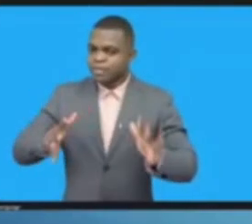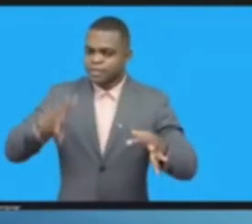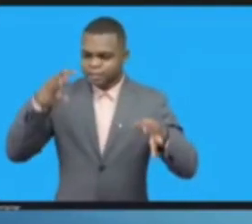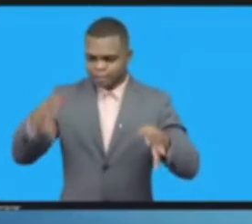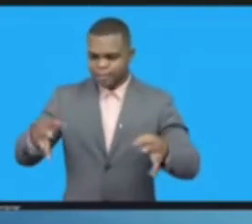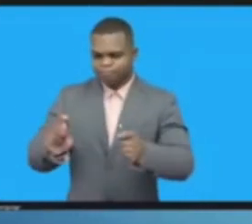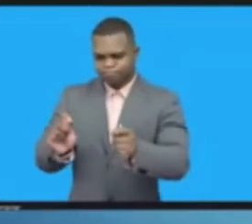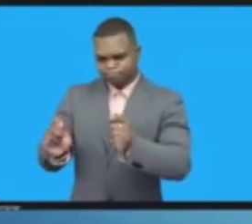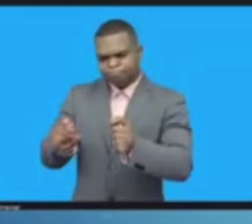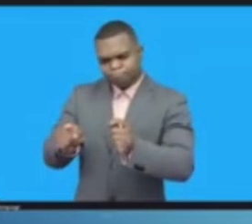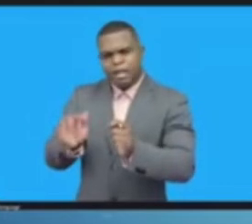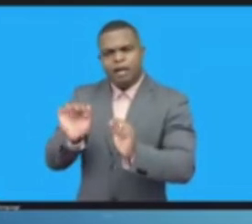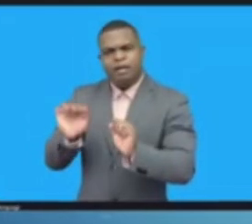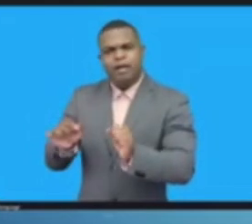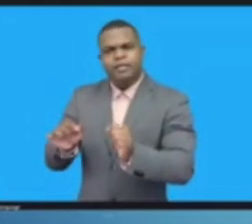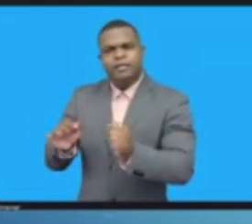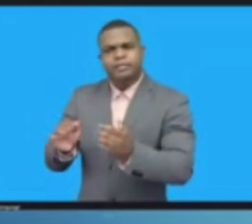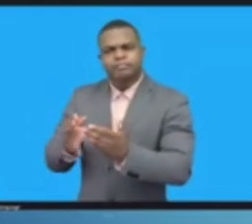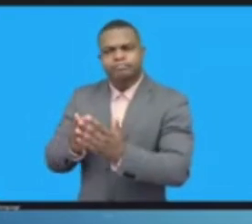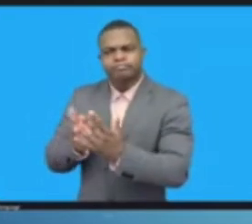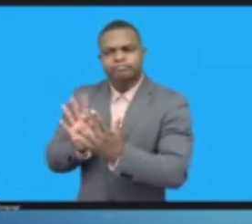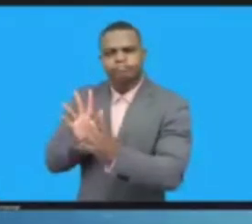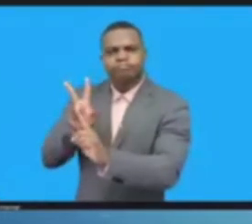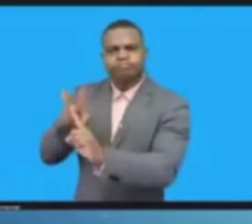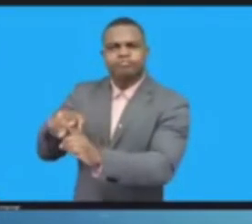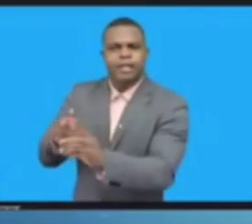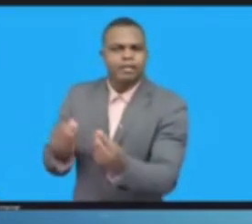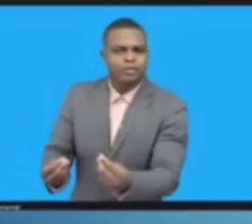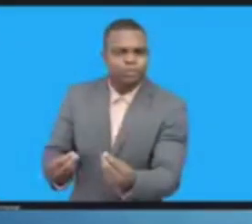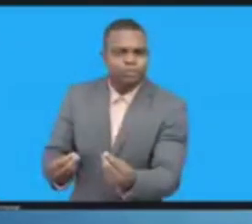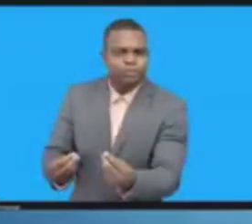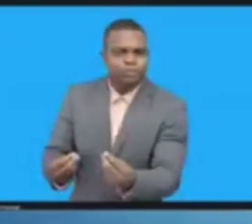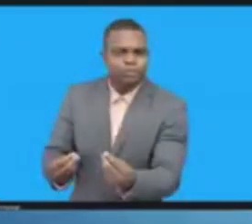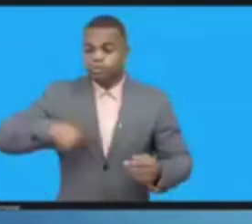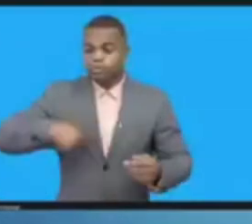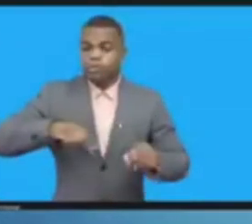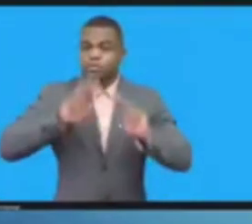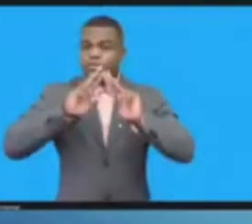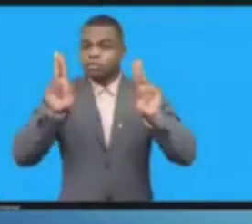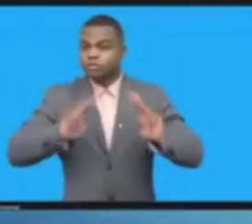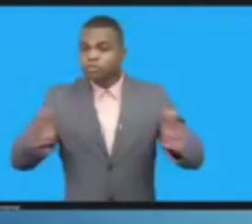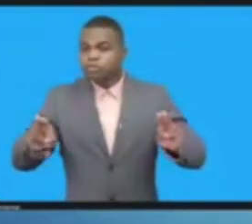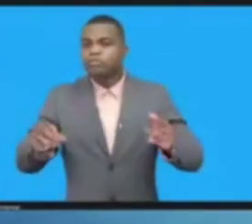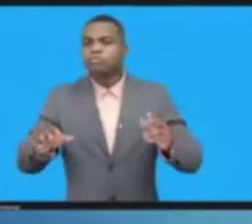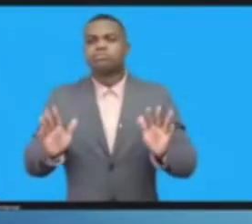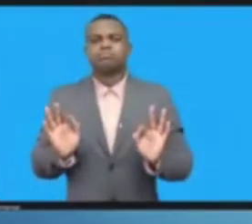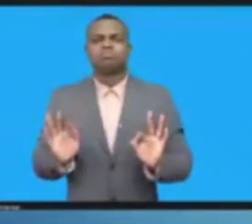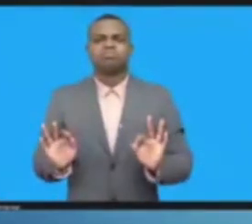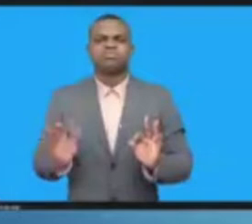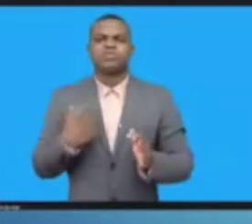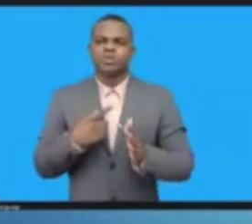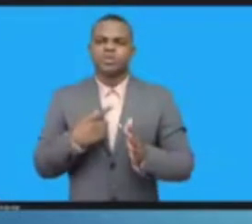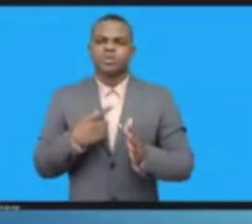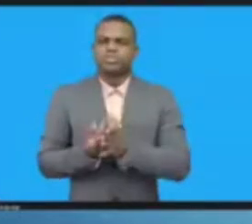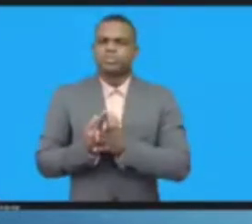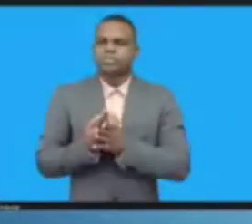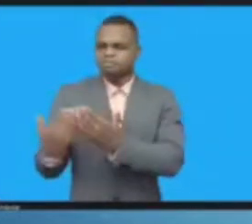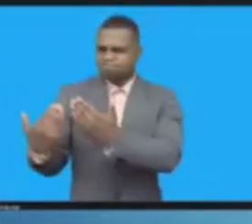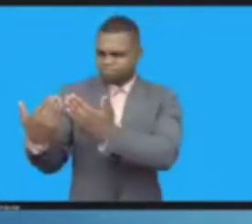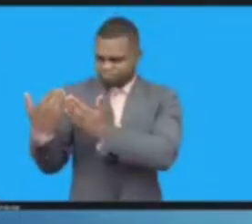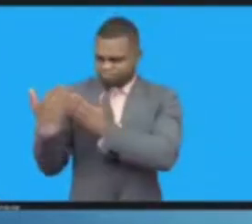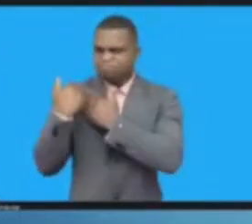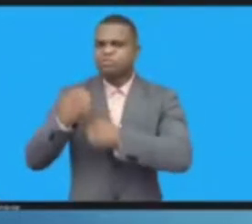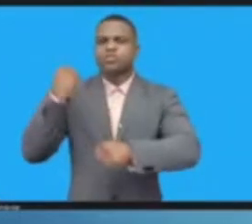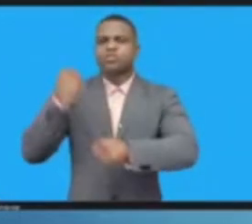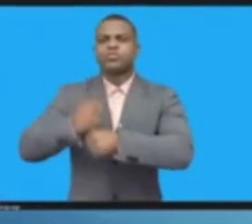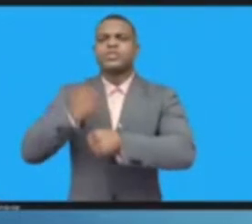to fast, safe, inclusive, and affordable internet is a given and not